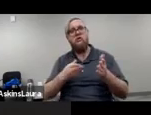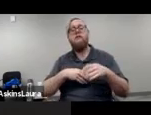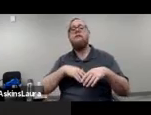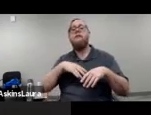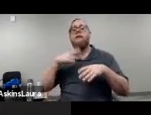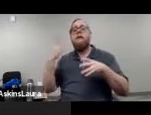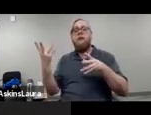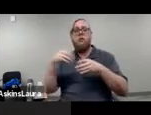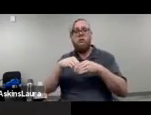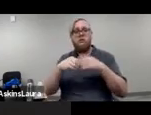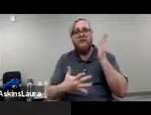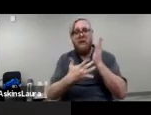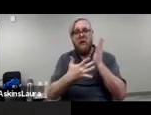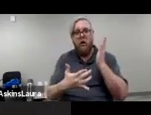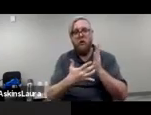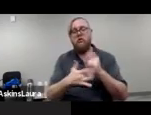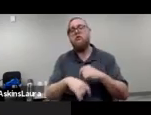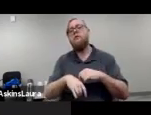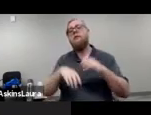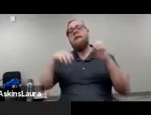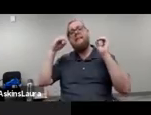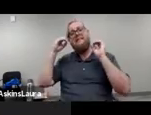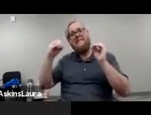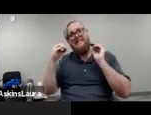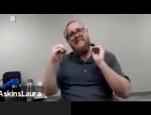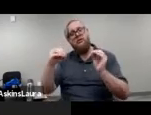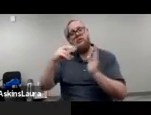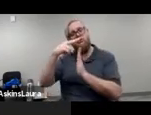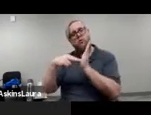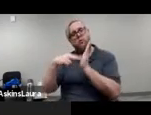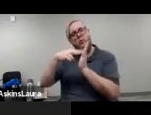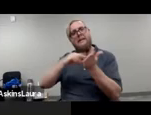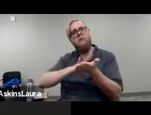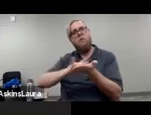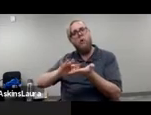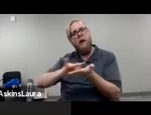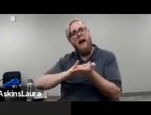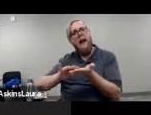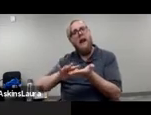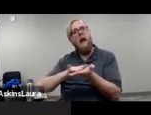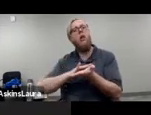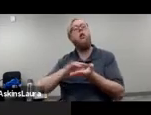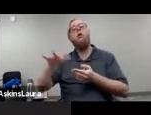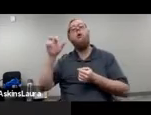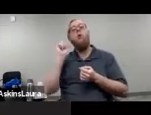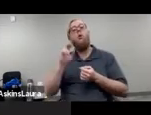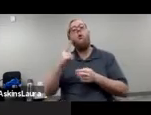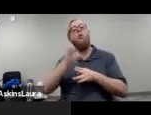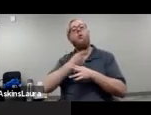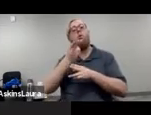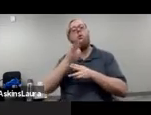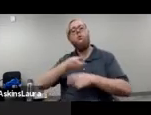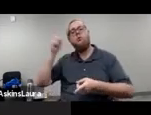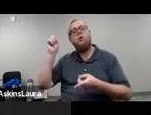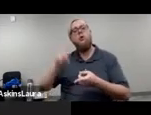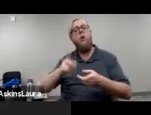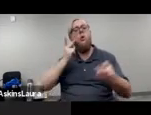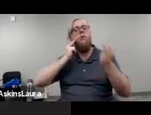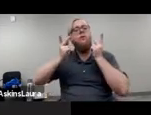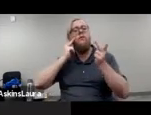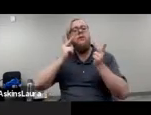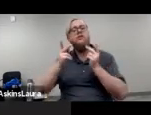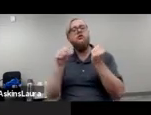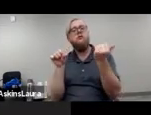technology, technology, the teaching of braille or the ability to use low vision aids and